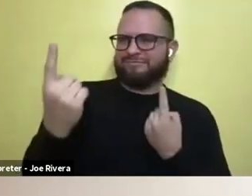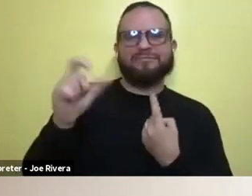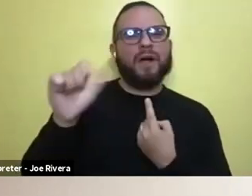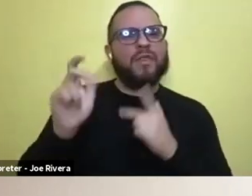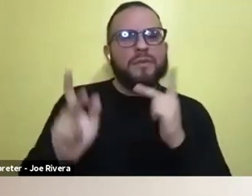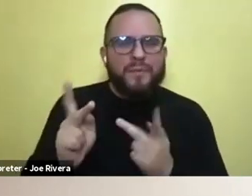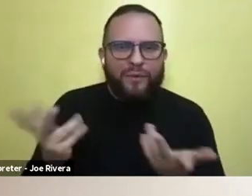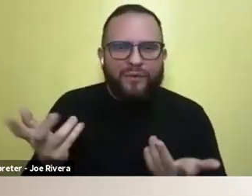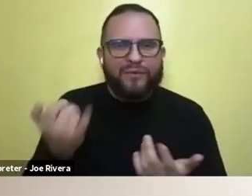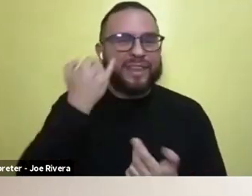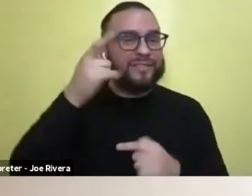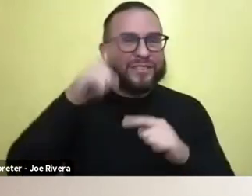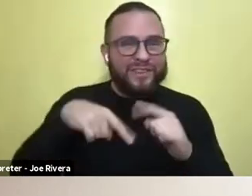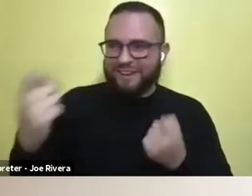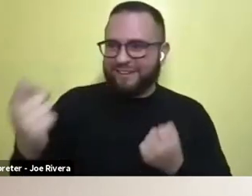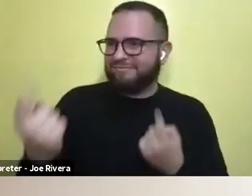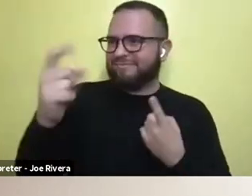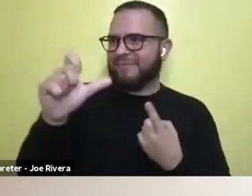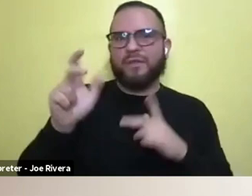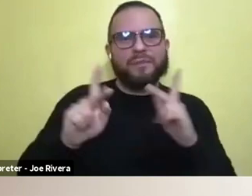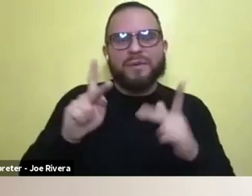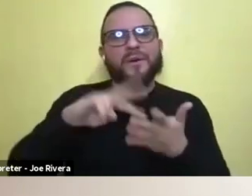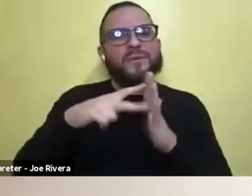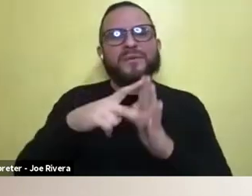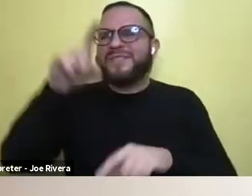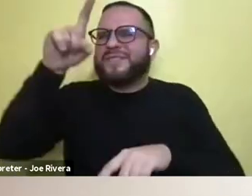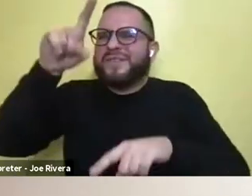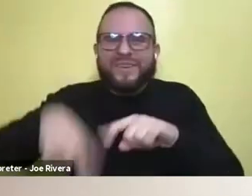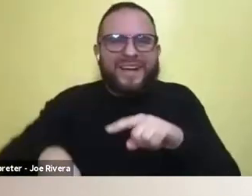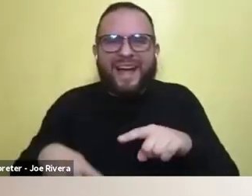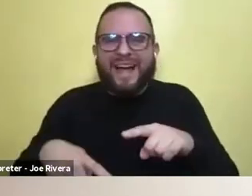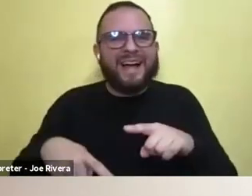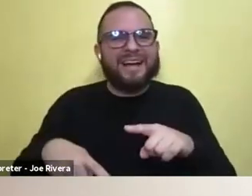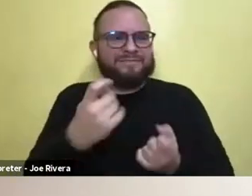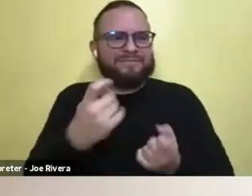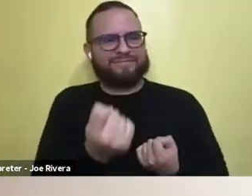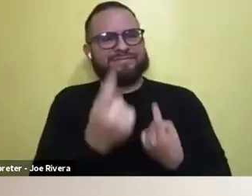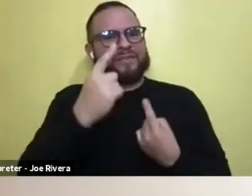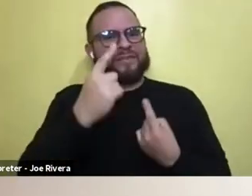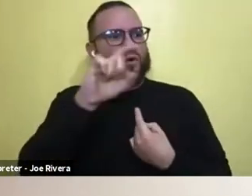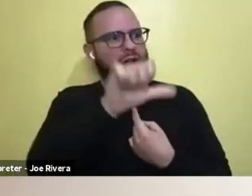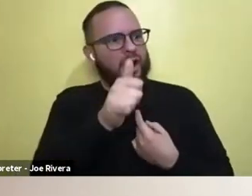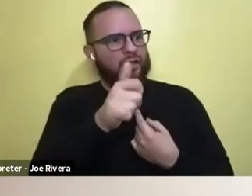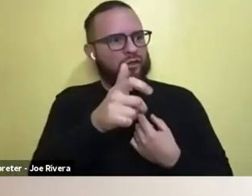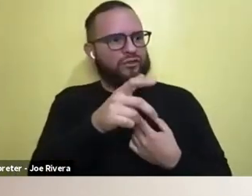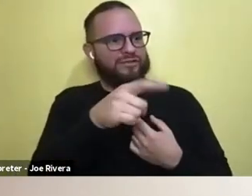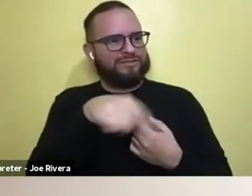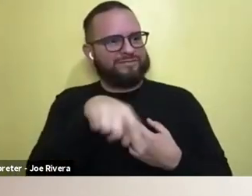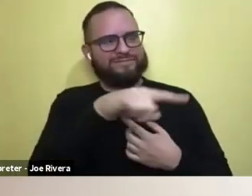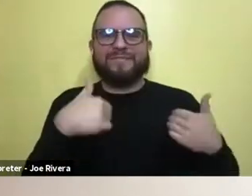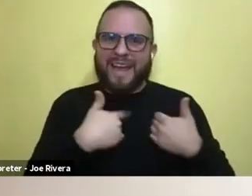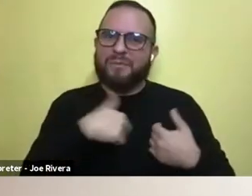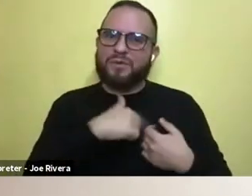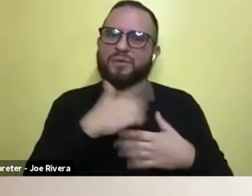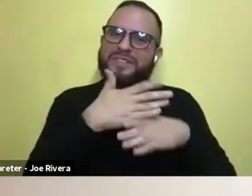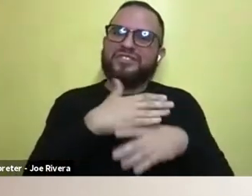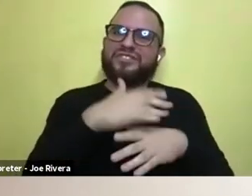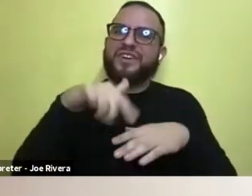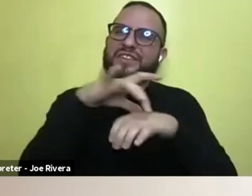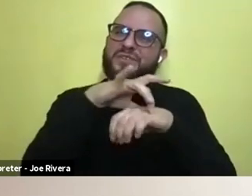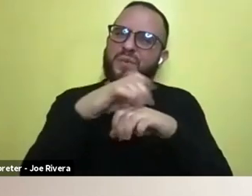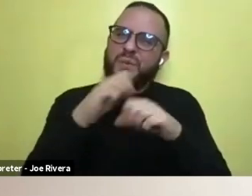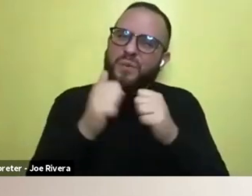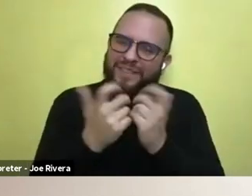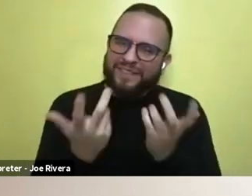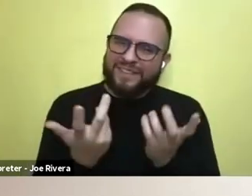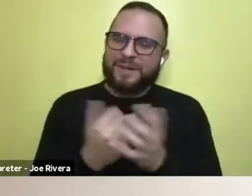then there's no way that you're going to be able to have empathy for the other living beings we share this planet with. Season one really explored these four